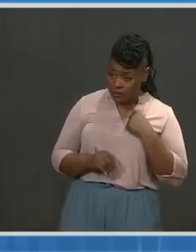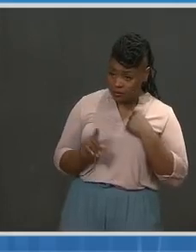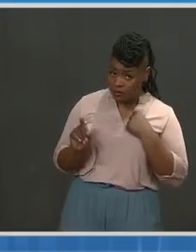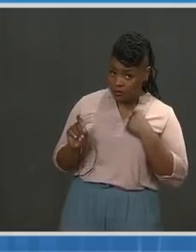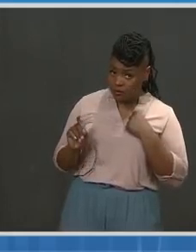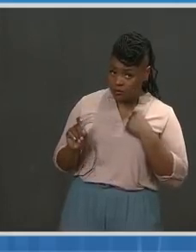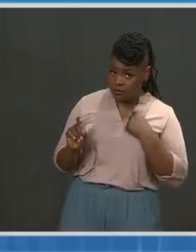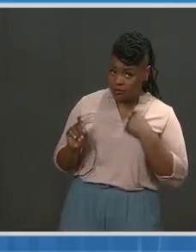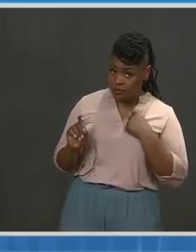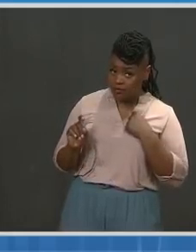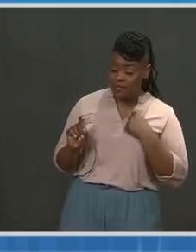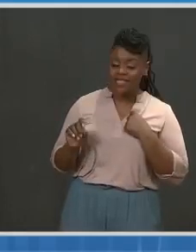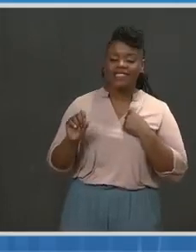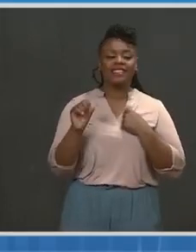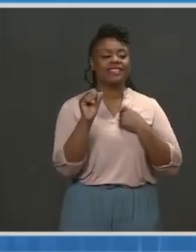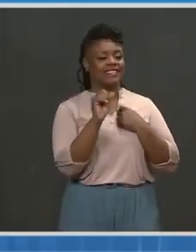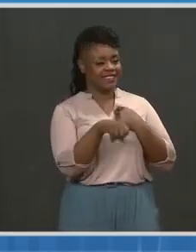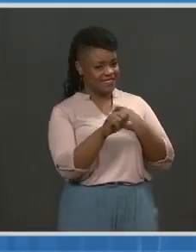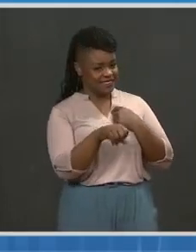Okay, can you hear me now?